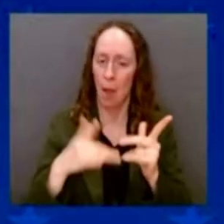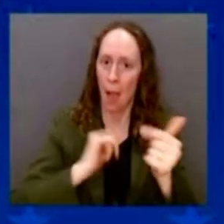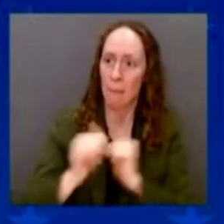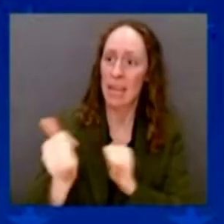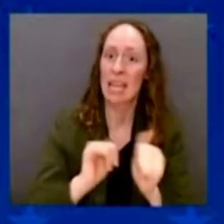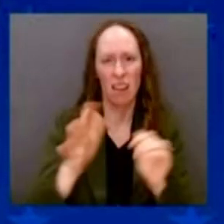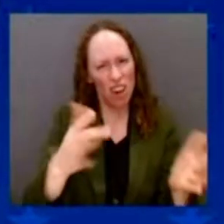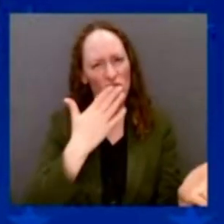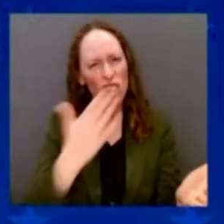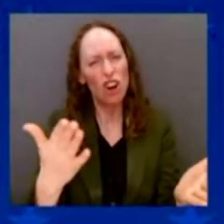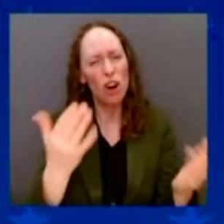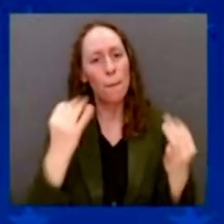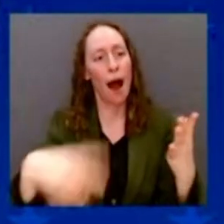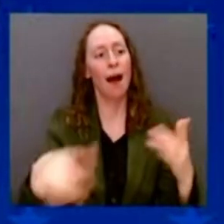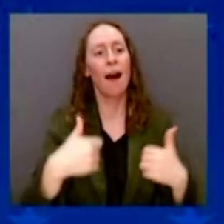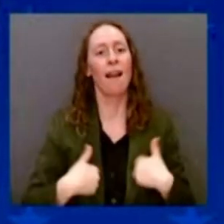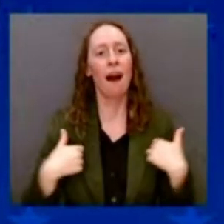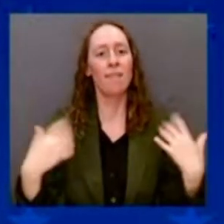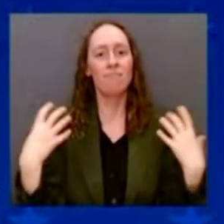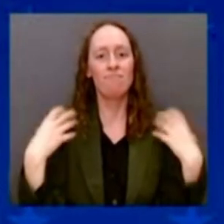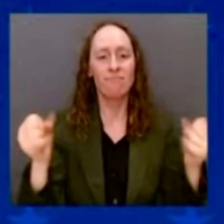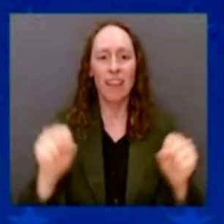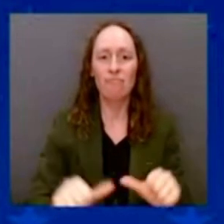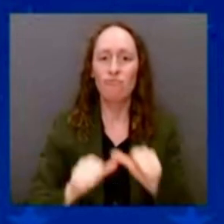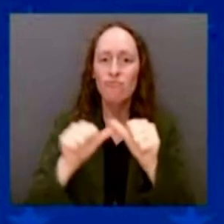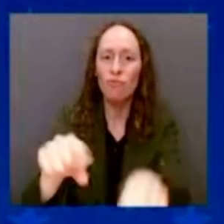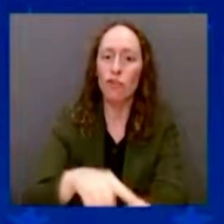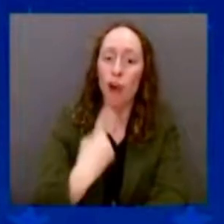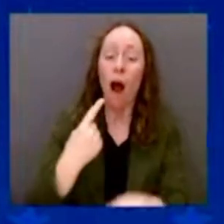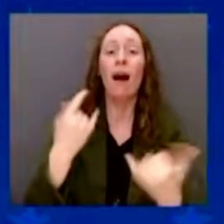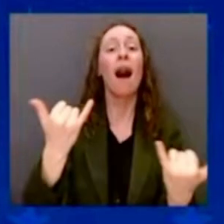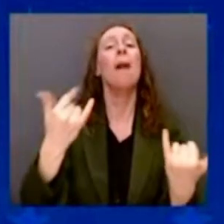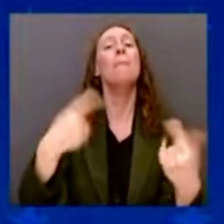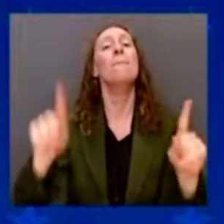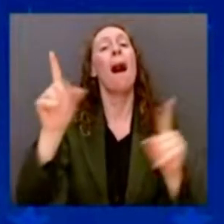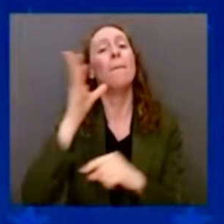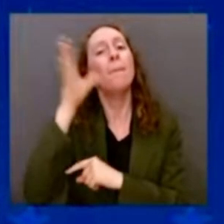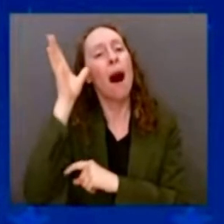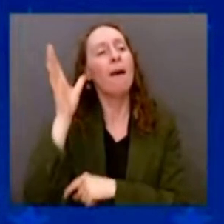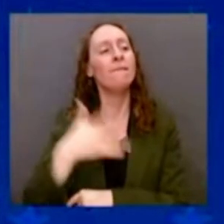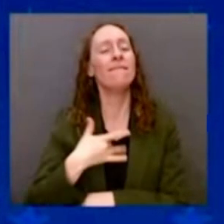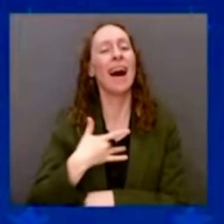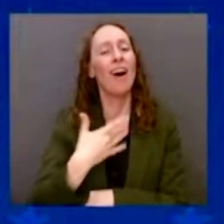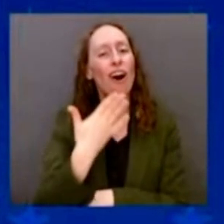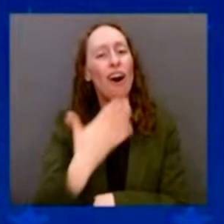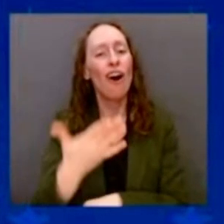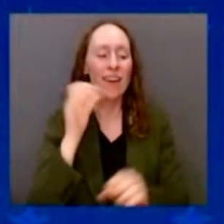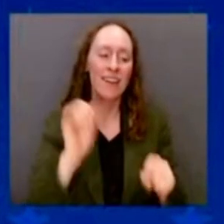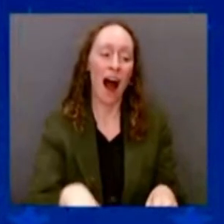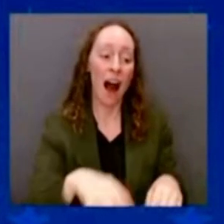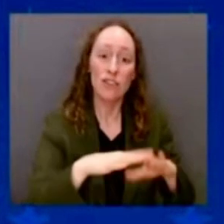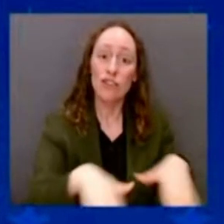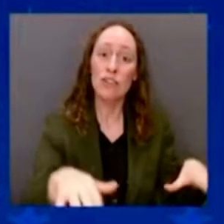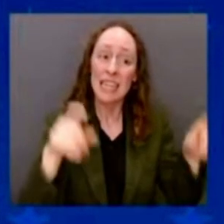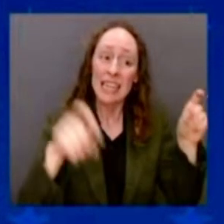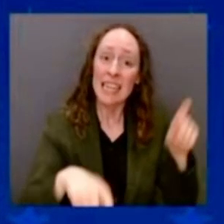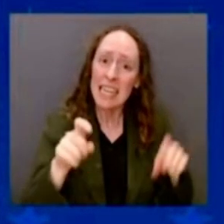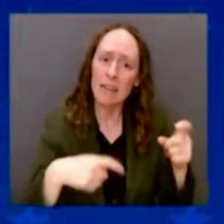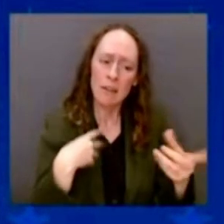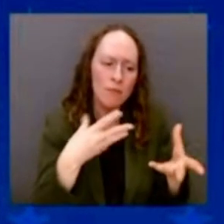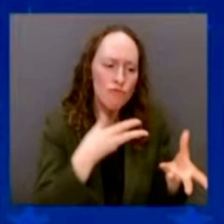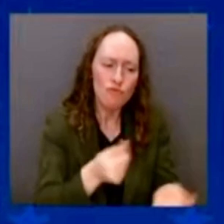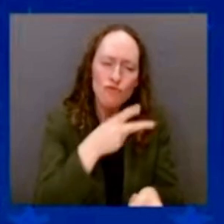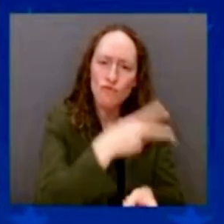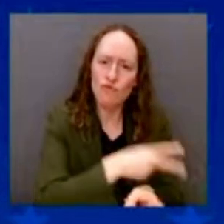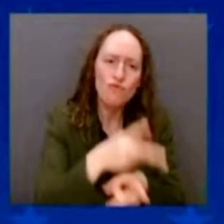been deprived because they can't take care of their kid for something that's so basic and so important. But again, the